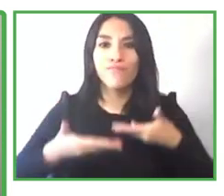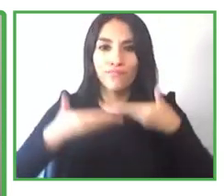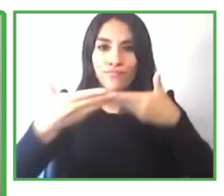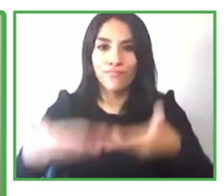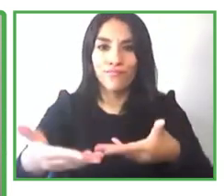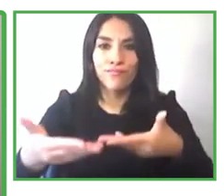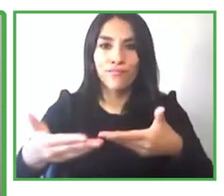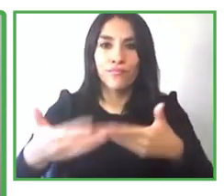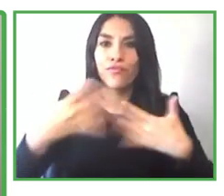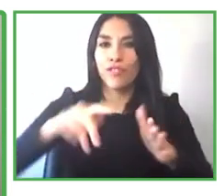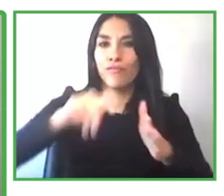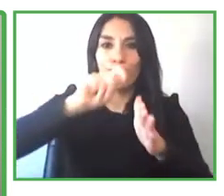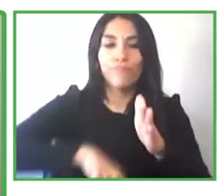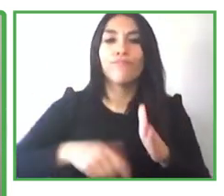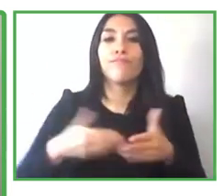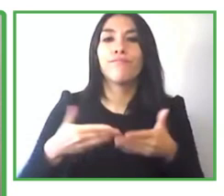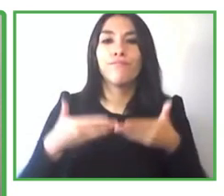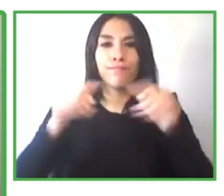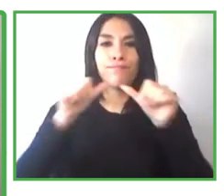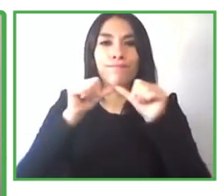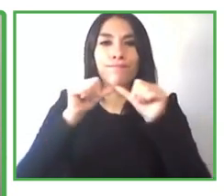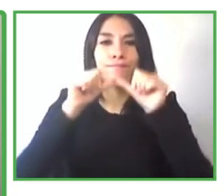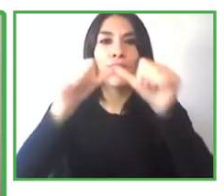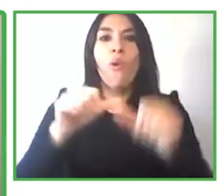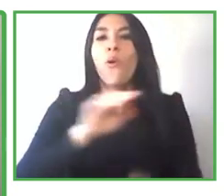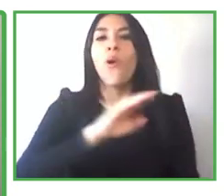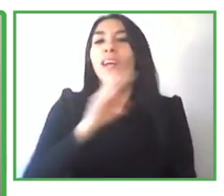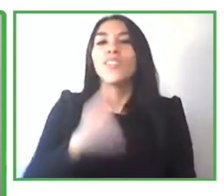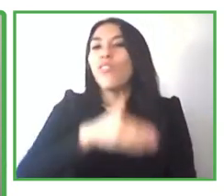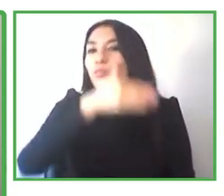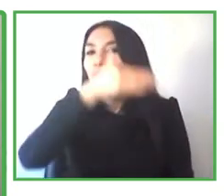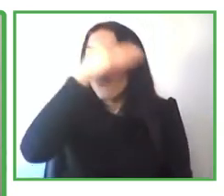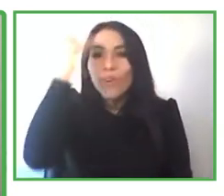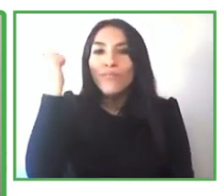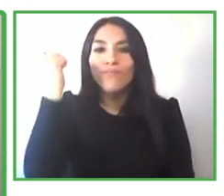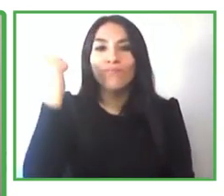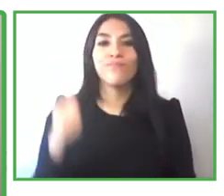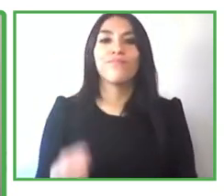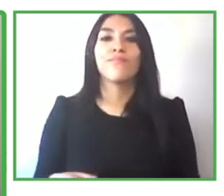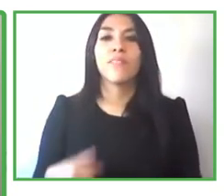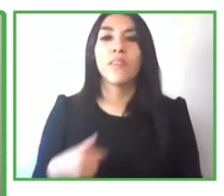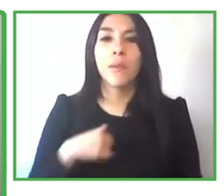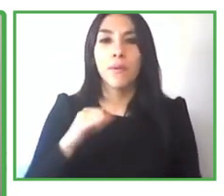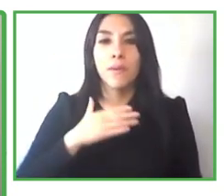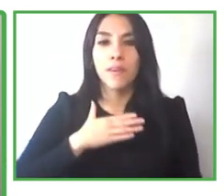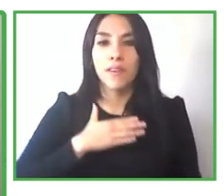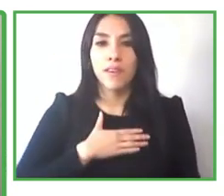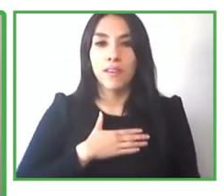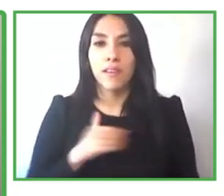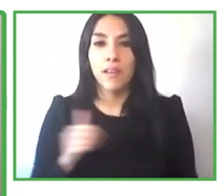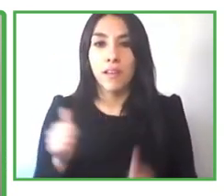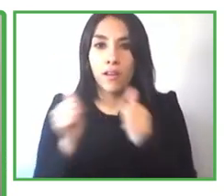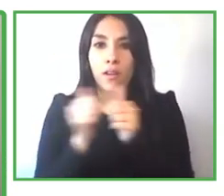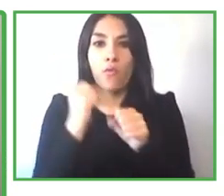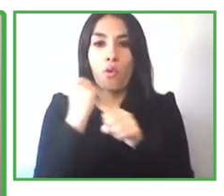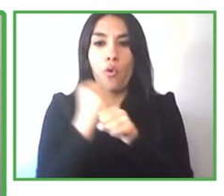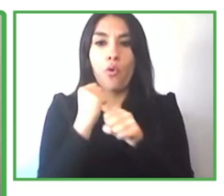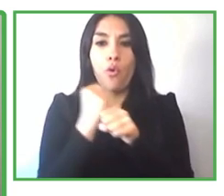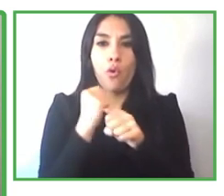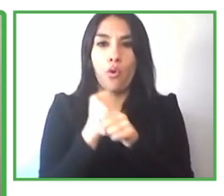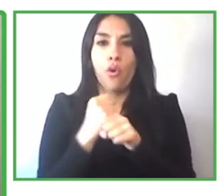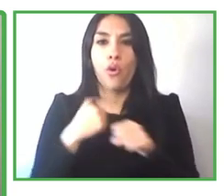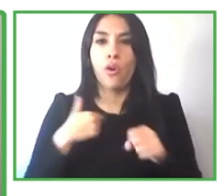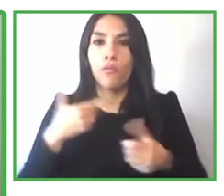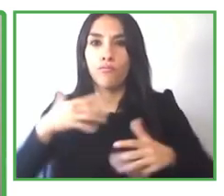were bringing notebooks in saying oh where's your notebook are you're taking notes and um stuff and i wouldn't have